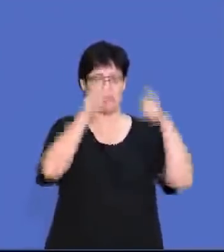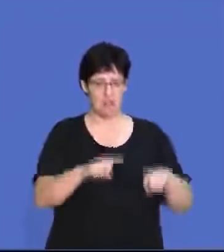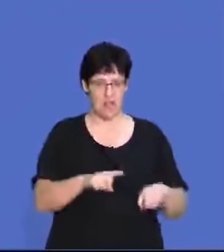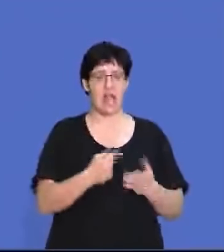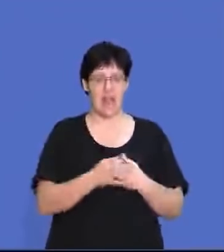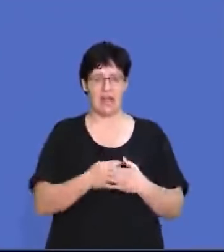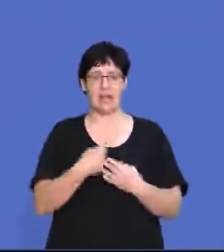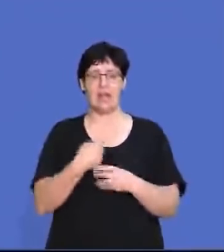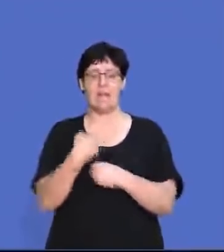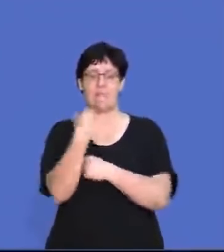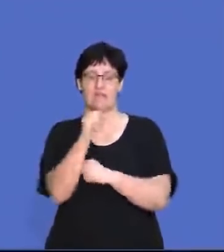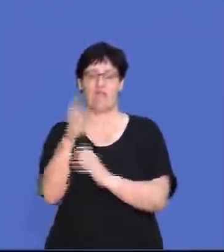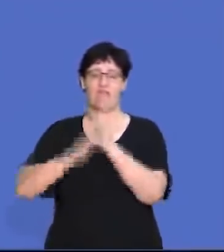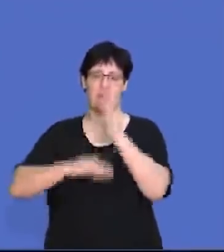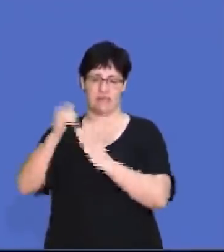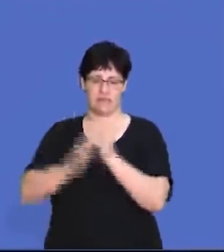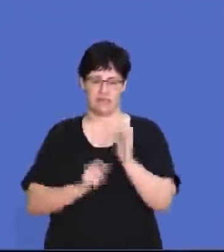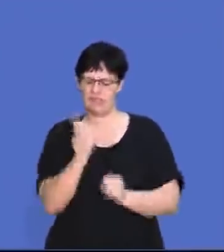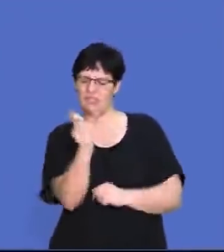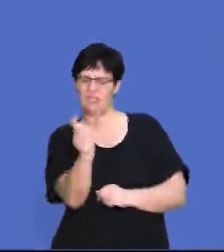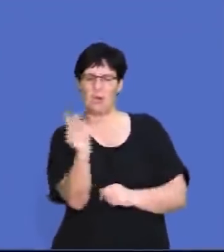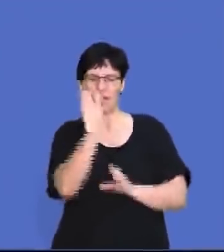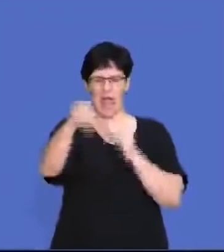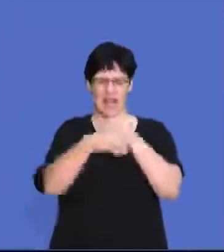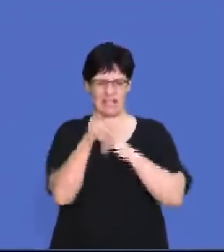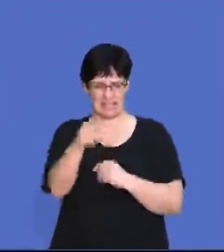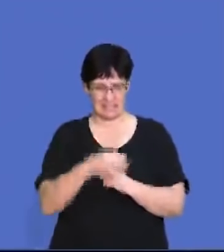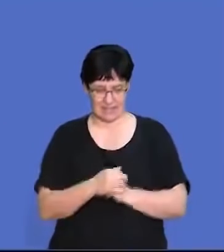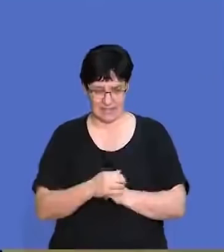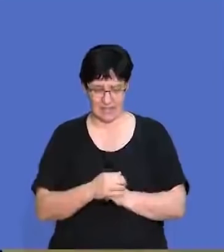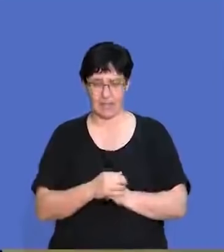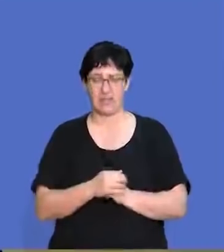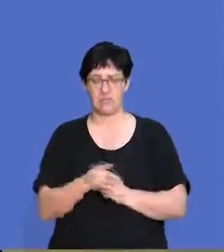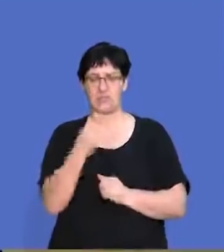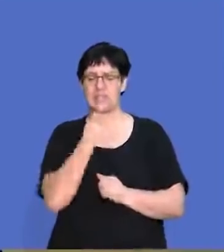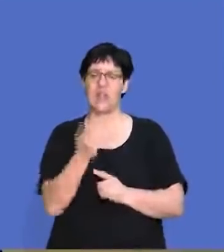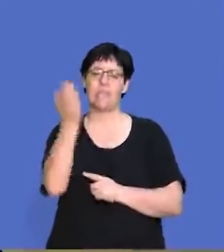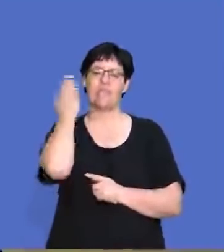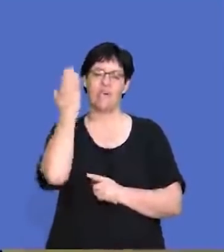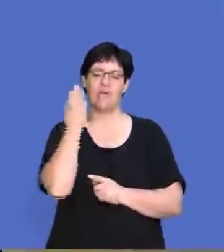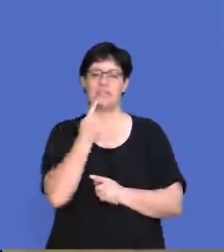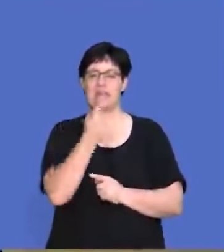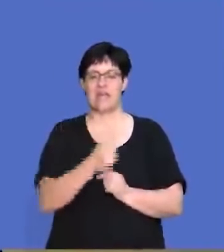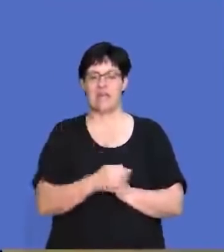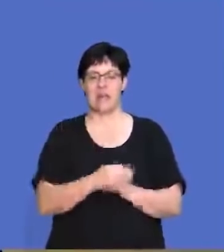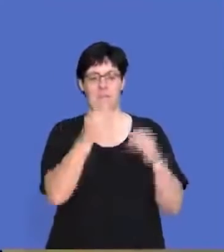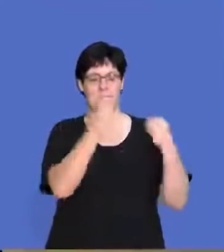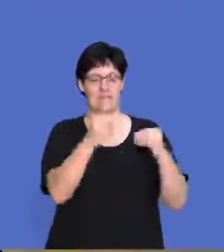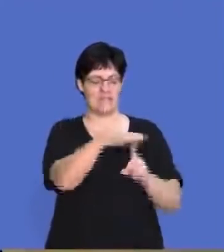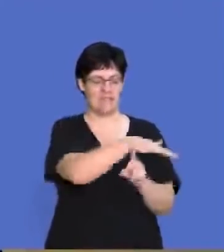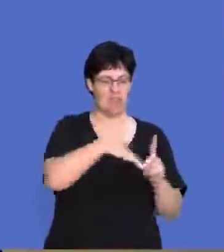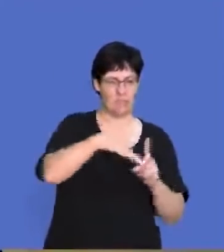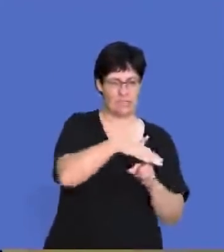specialize in manufacturing of paint. So this is, if you recall, I spoke about the